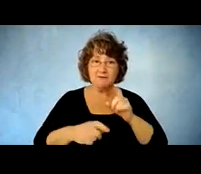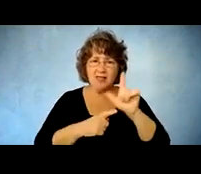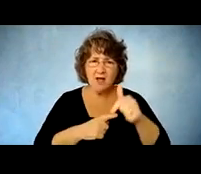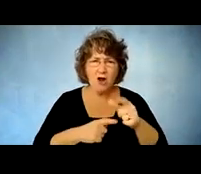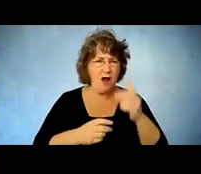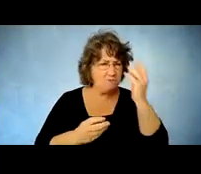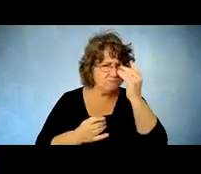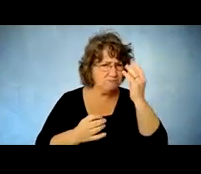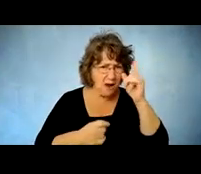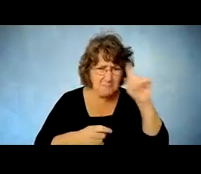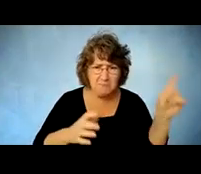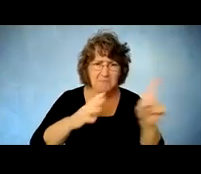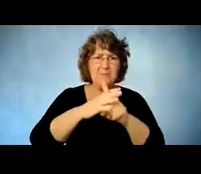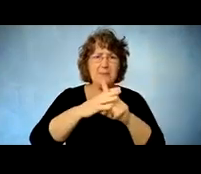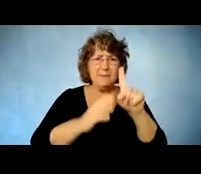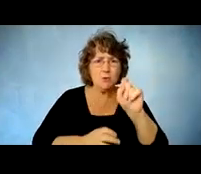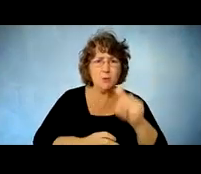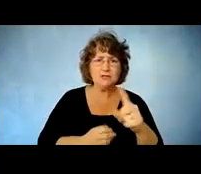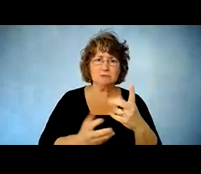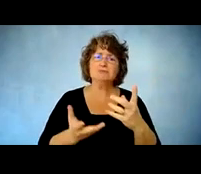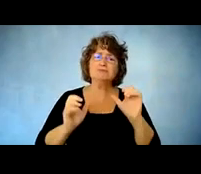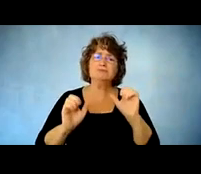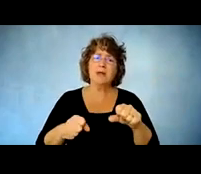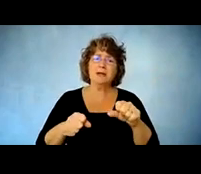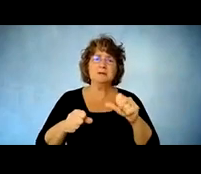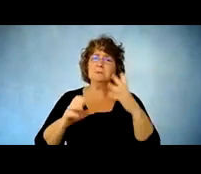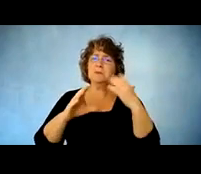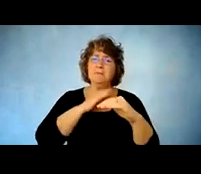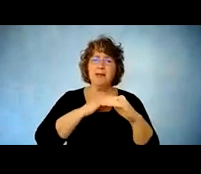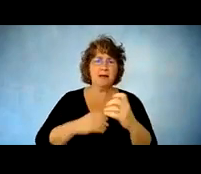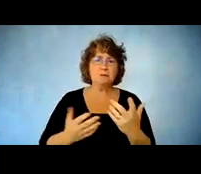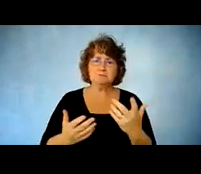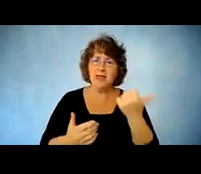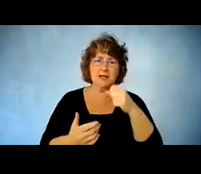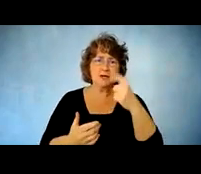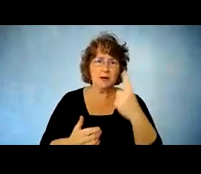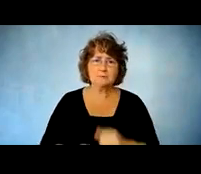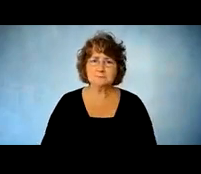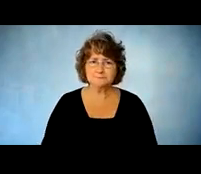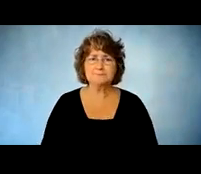want to ask more personally please feel free to email any of us on the team